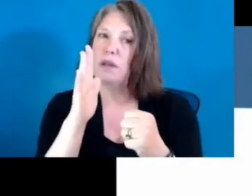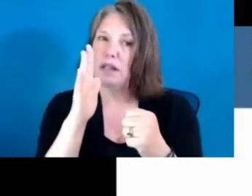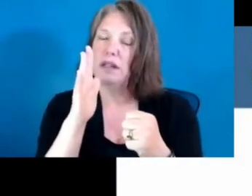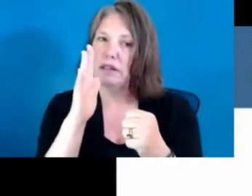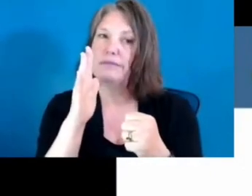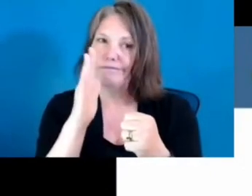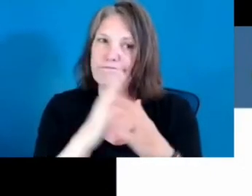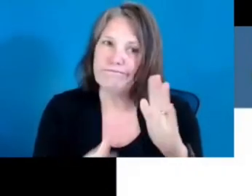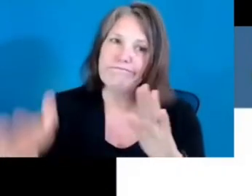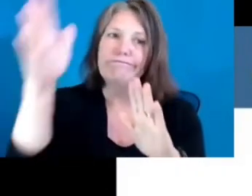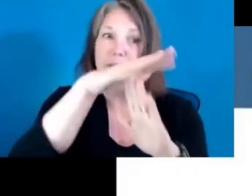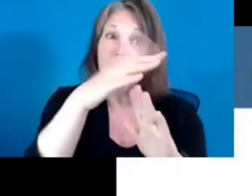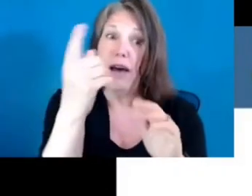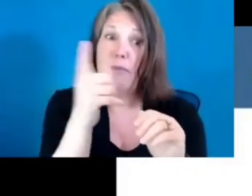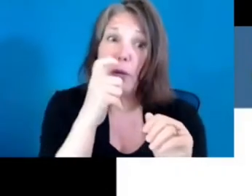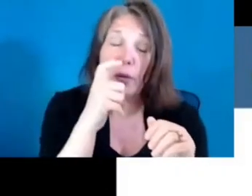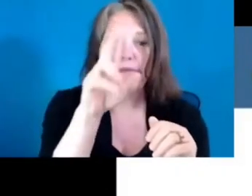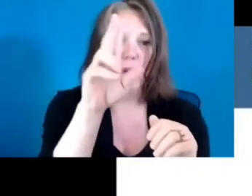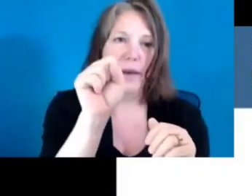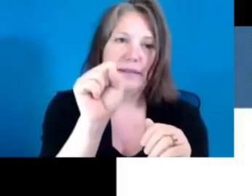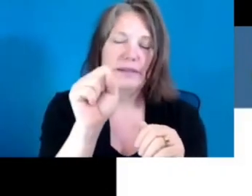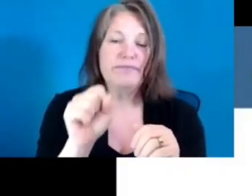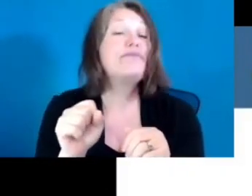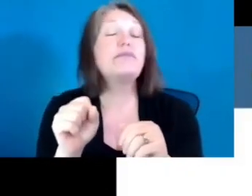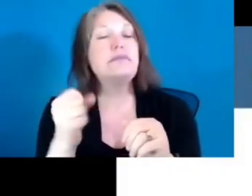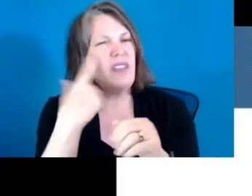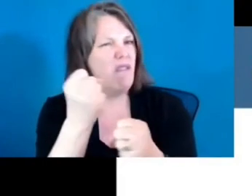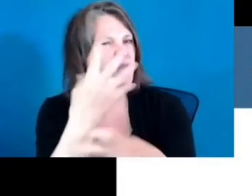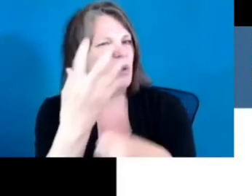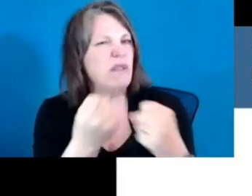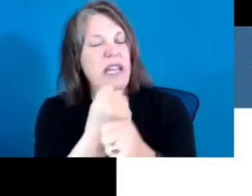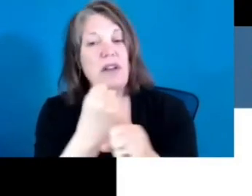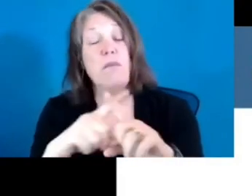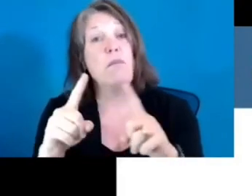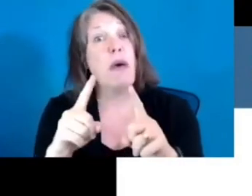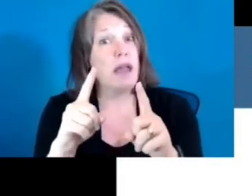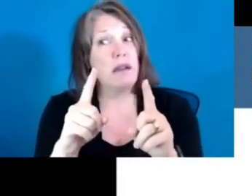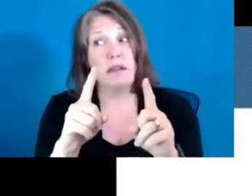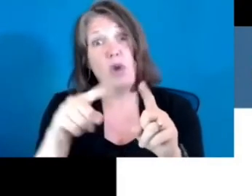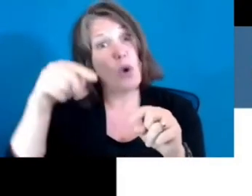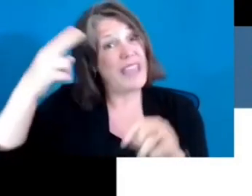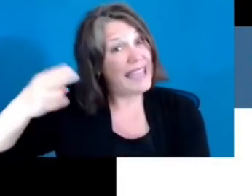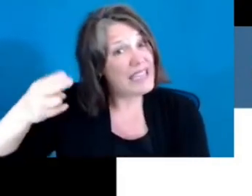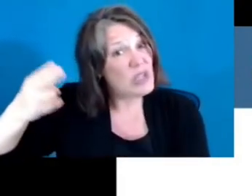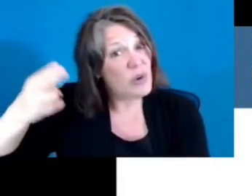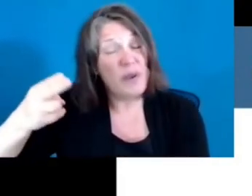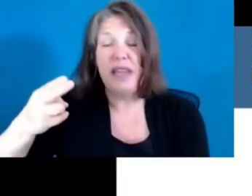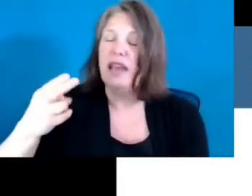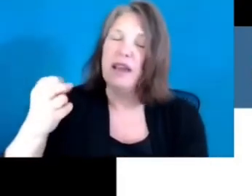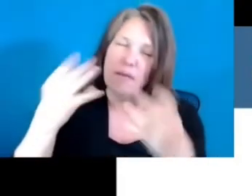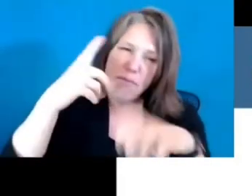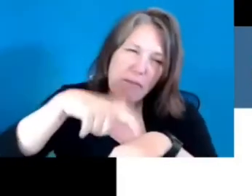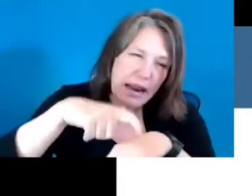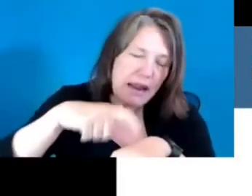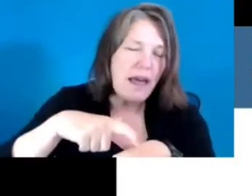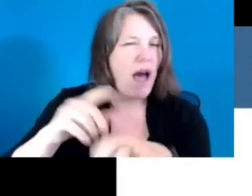things about moments like these in history is that they often lead to major generational social change. And if you think back